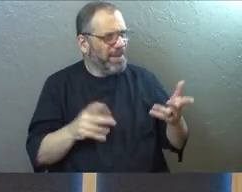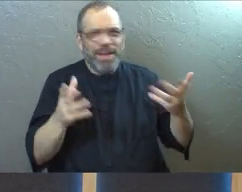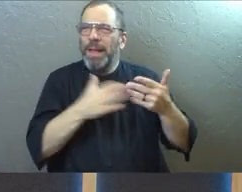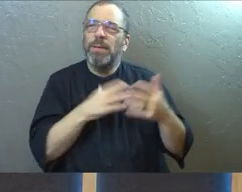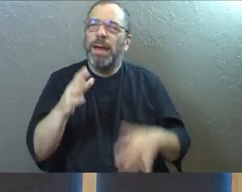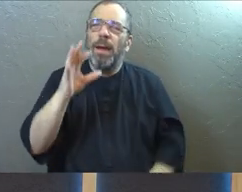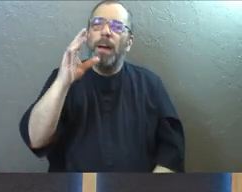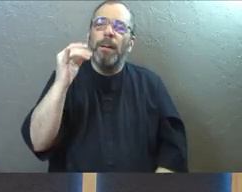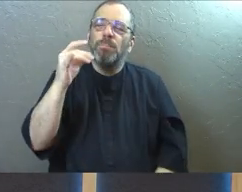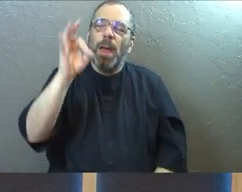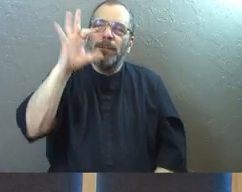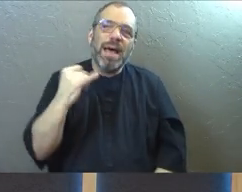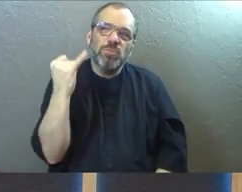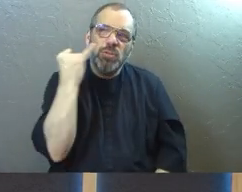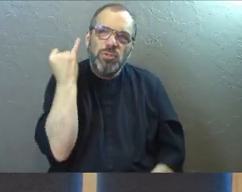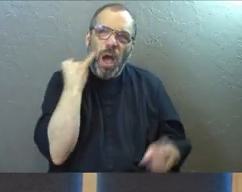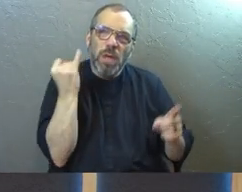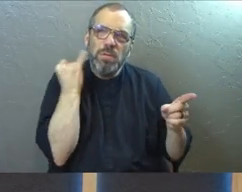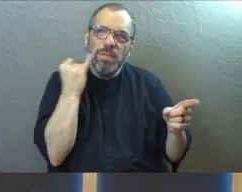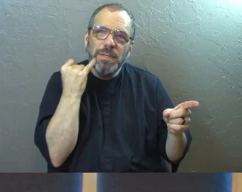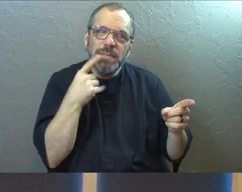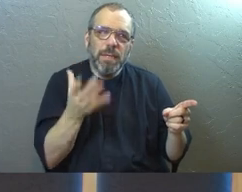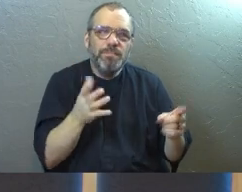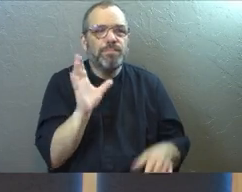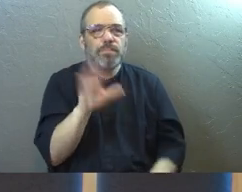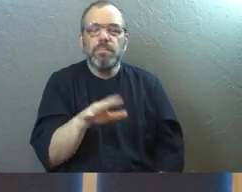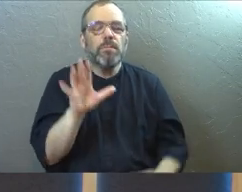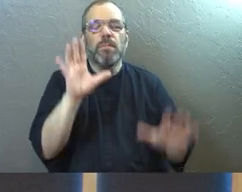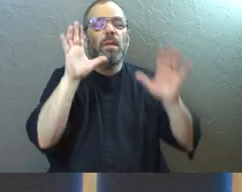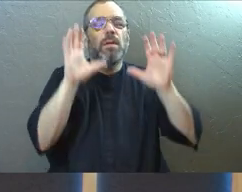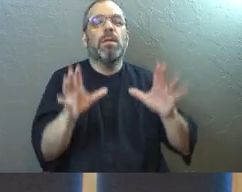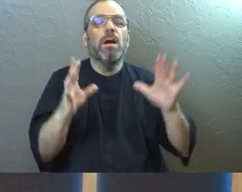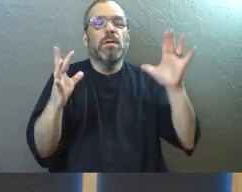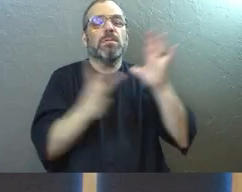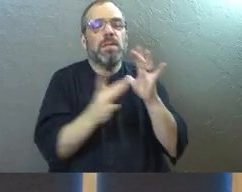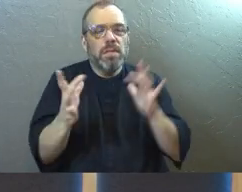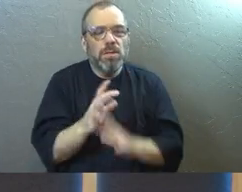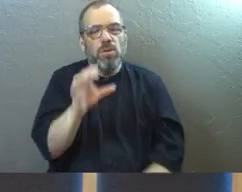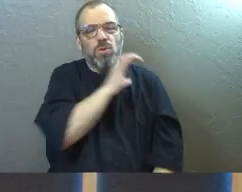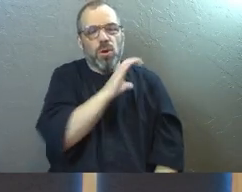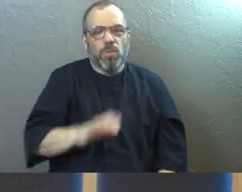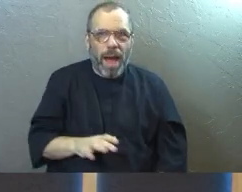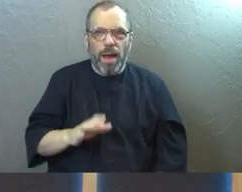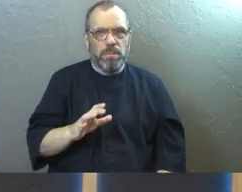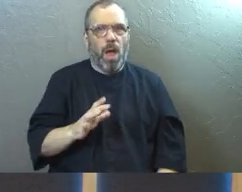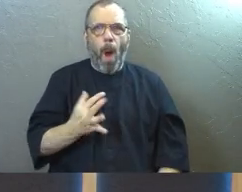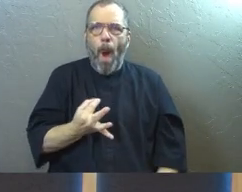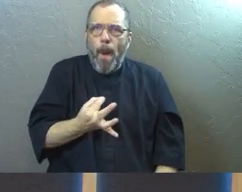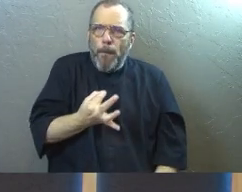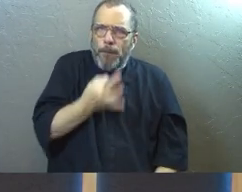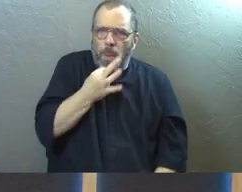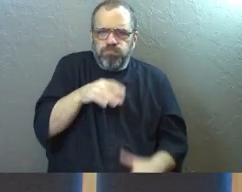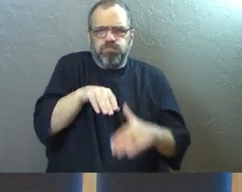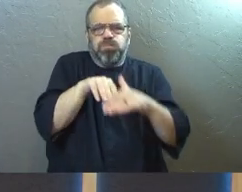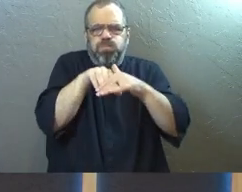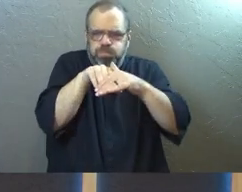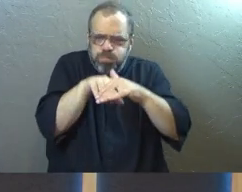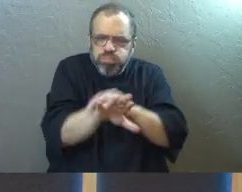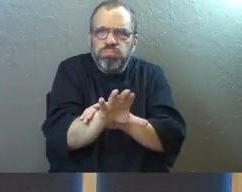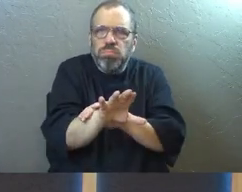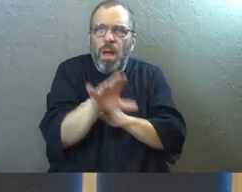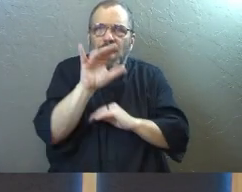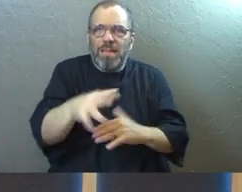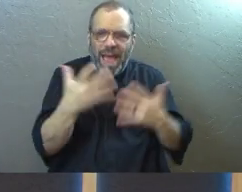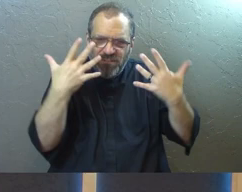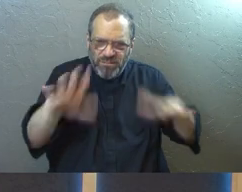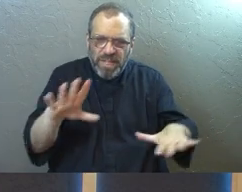what Pastor Josh was just saying during that prayer, he's saying, no, because of Jesus, because of Christ, we get to walk boldly in. And so because of